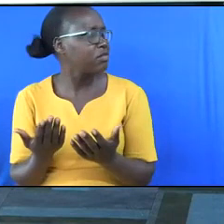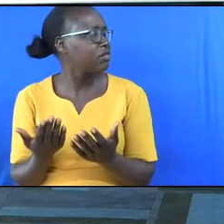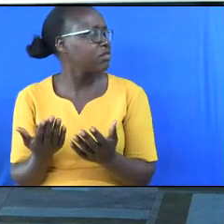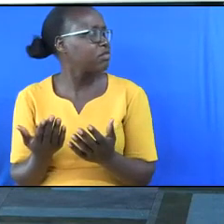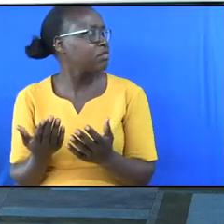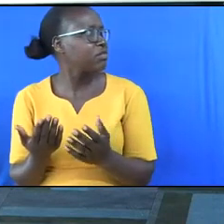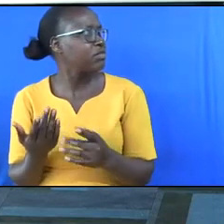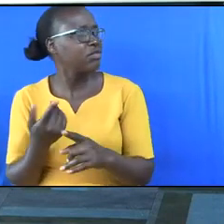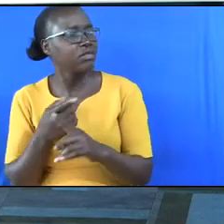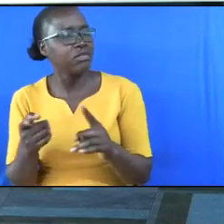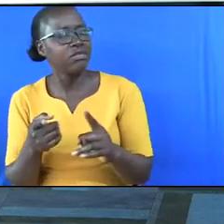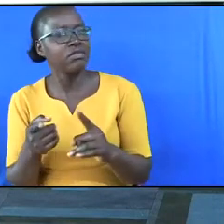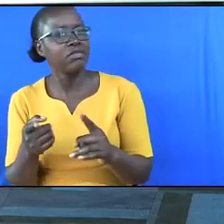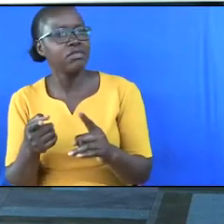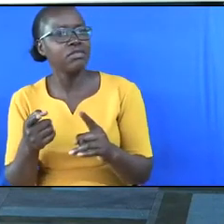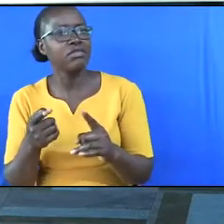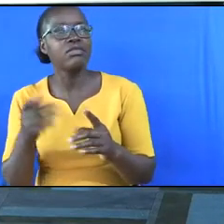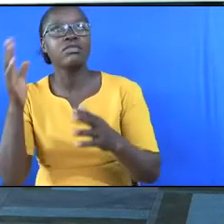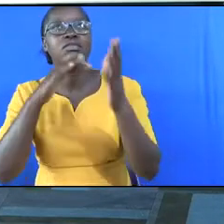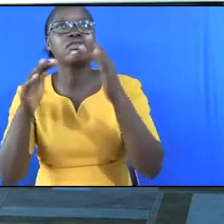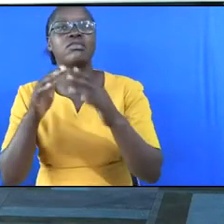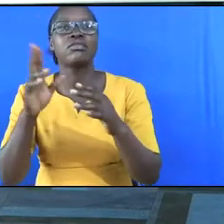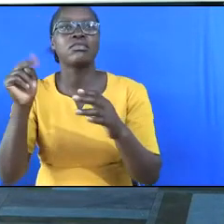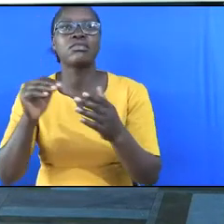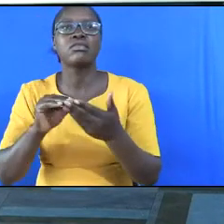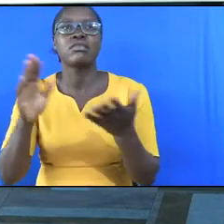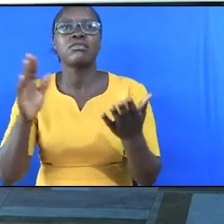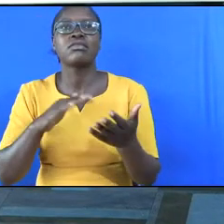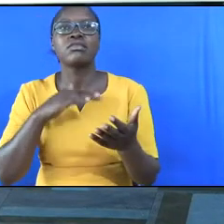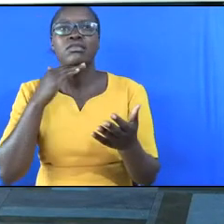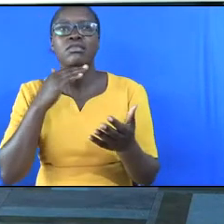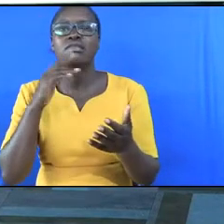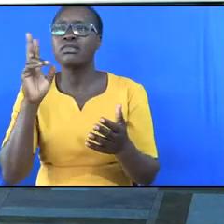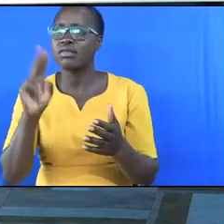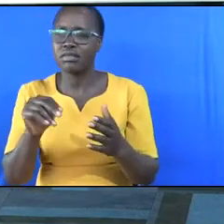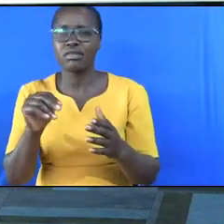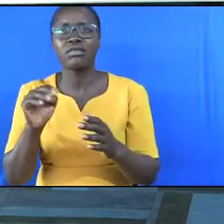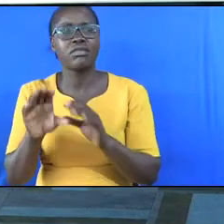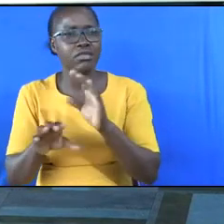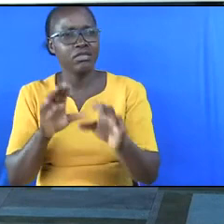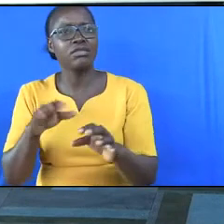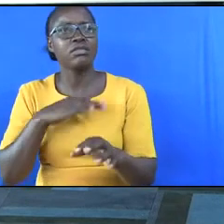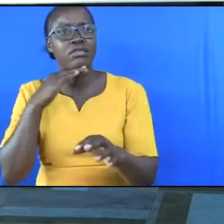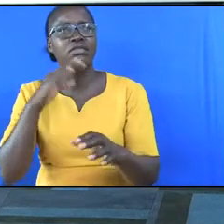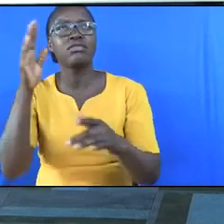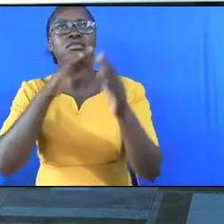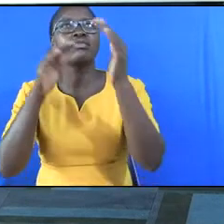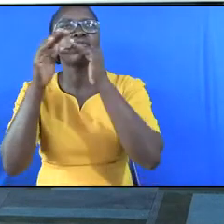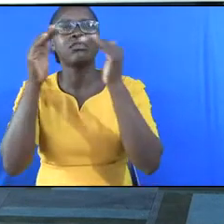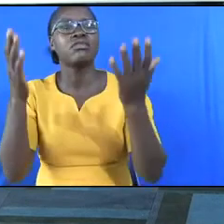but in heaven there shall be no more death. Not even animals are going to die in heaven.